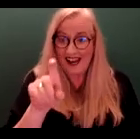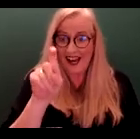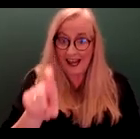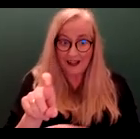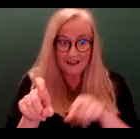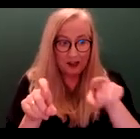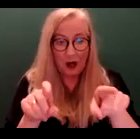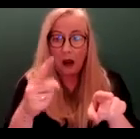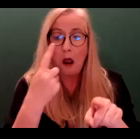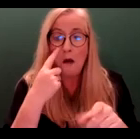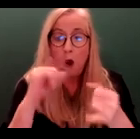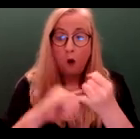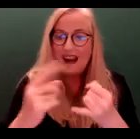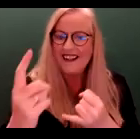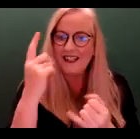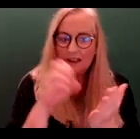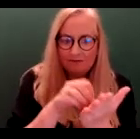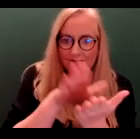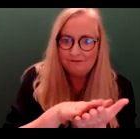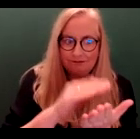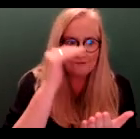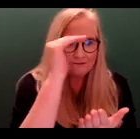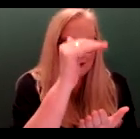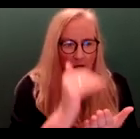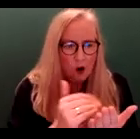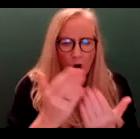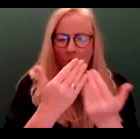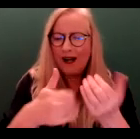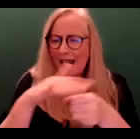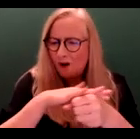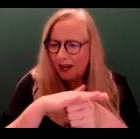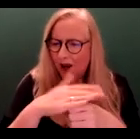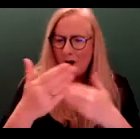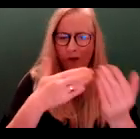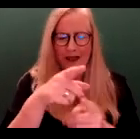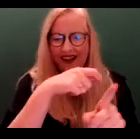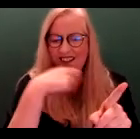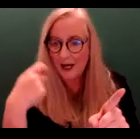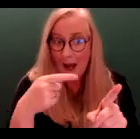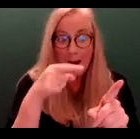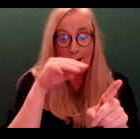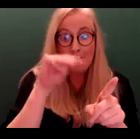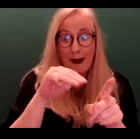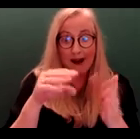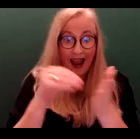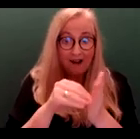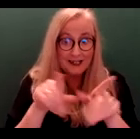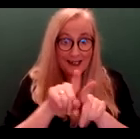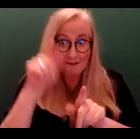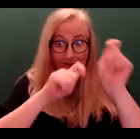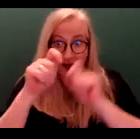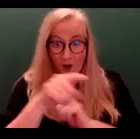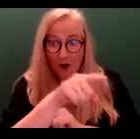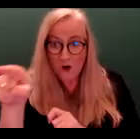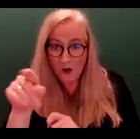and see who has made a submission on what area and what they're saying. They might have the same thoughts as yourself or